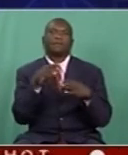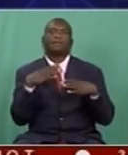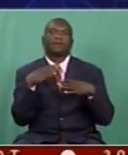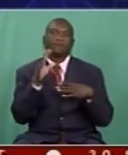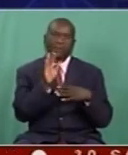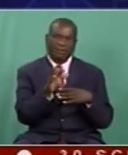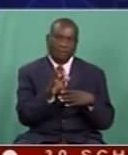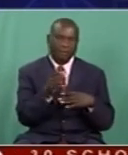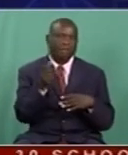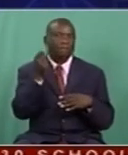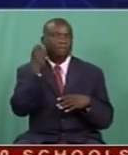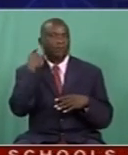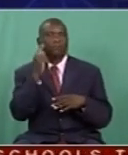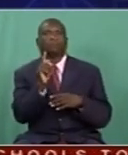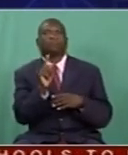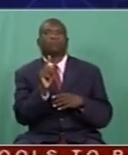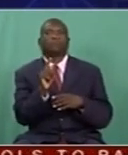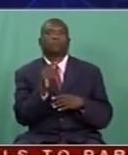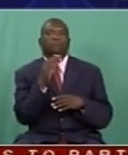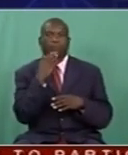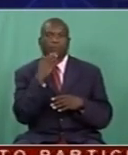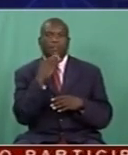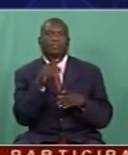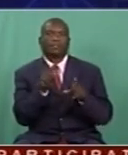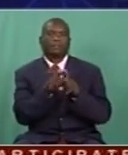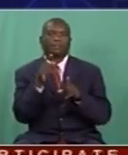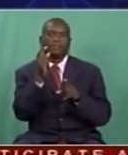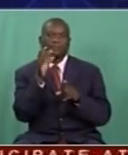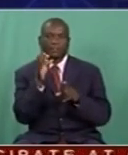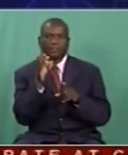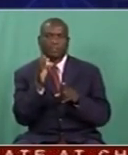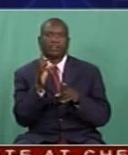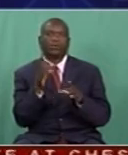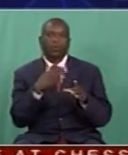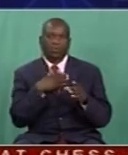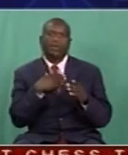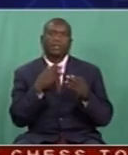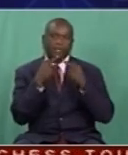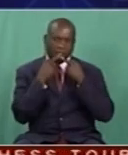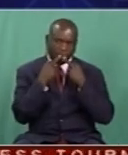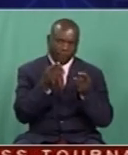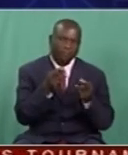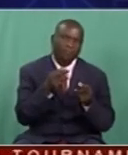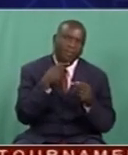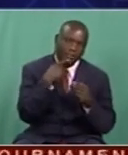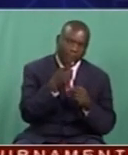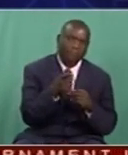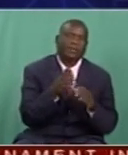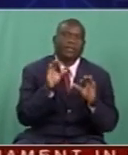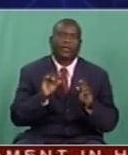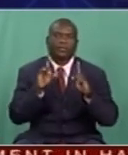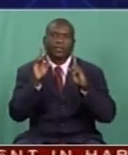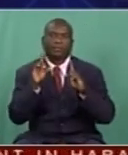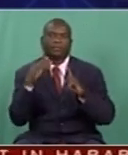we forget that. We just think, yes, in fact, us as ZBC, we have a duty to inform, to educate, and to entertain. But we also